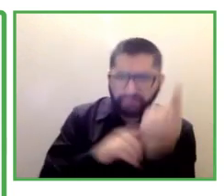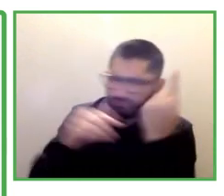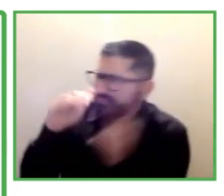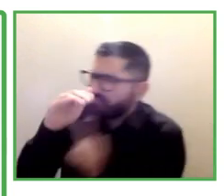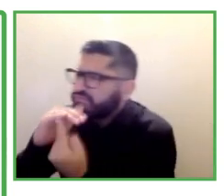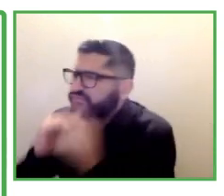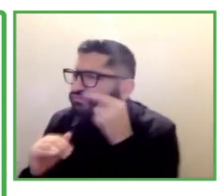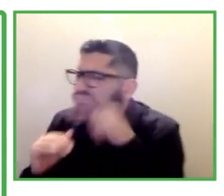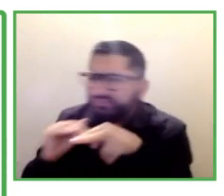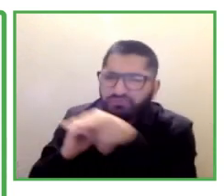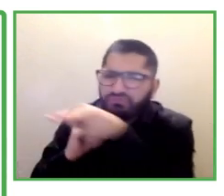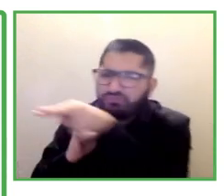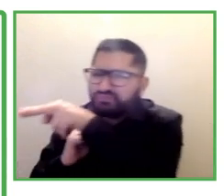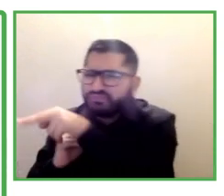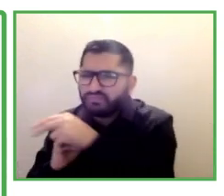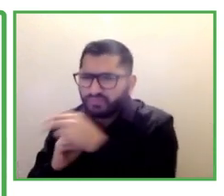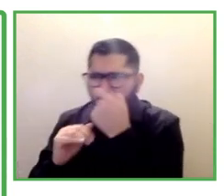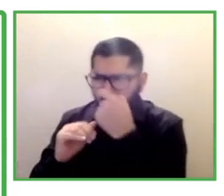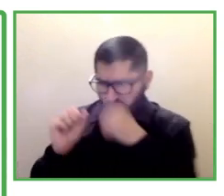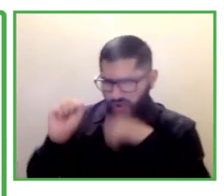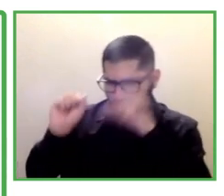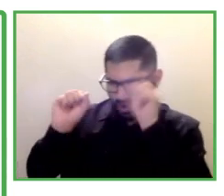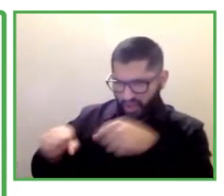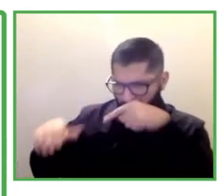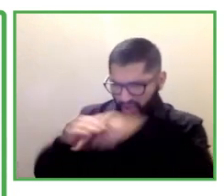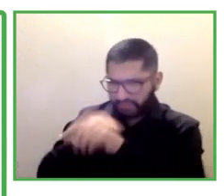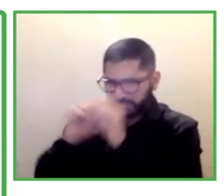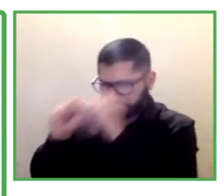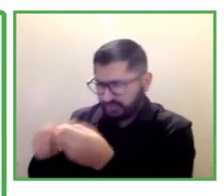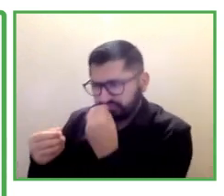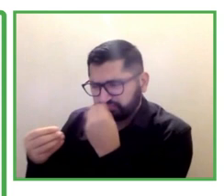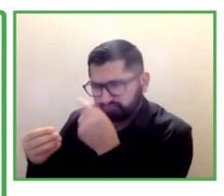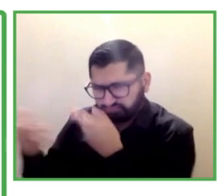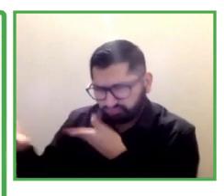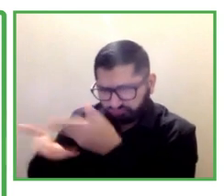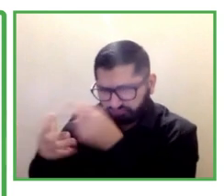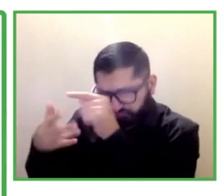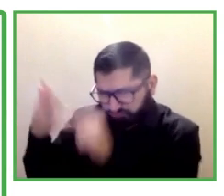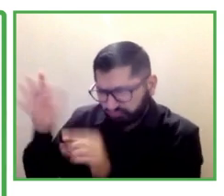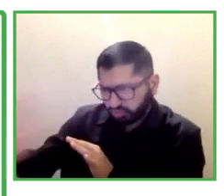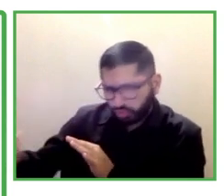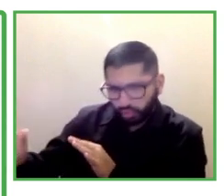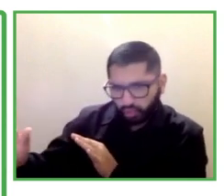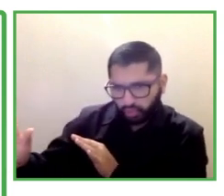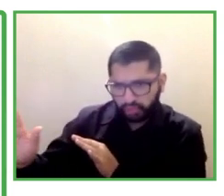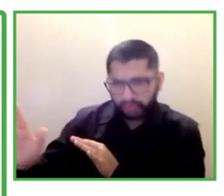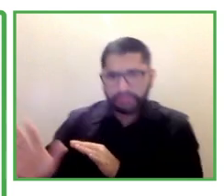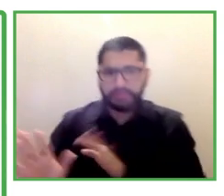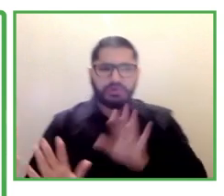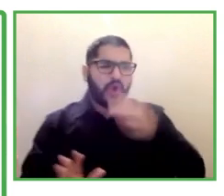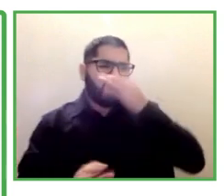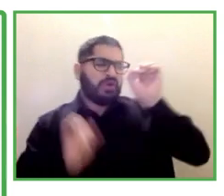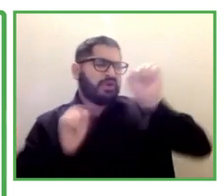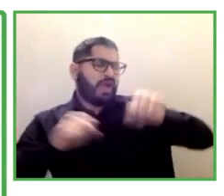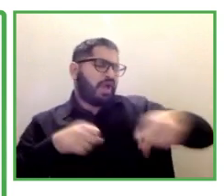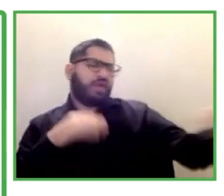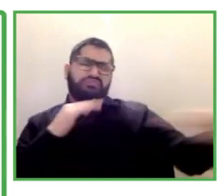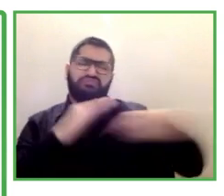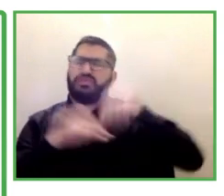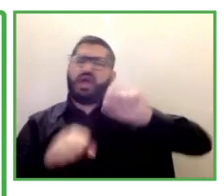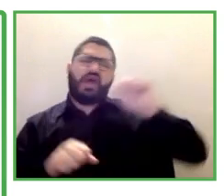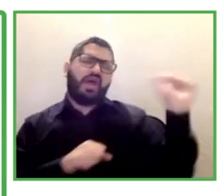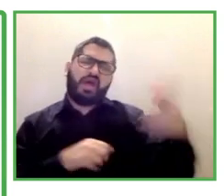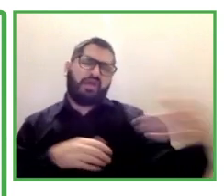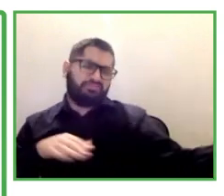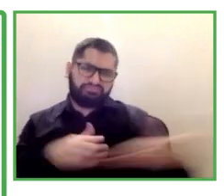can you take me off it? And the bear smiles and says, oh, sure, no problem. And that's it. Precise communication at the right